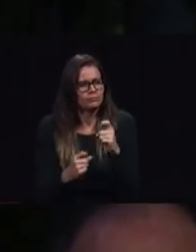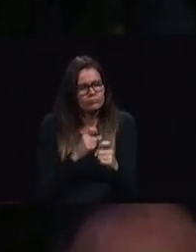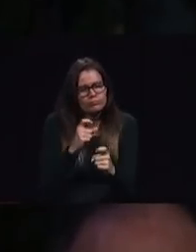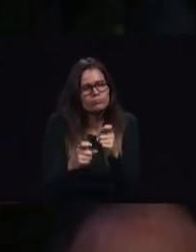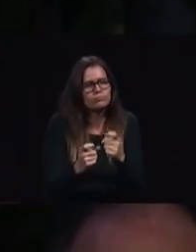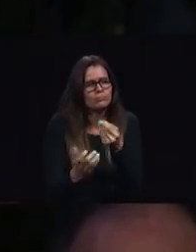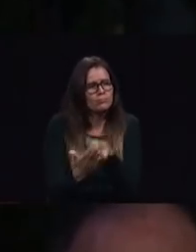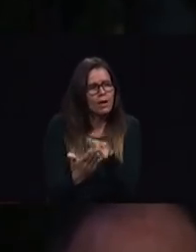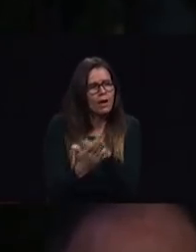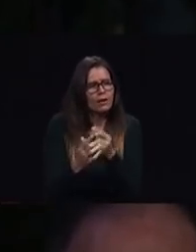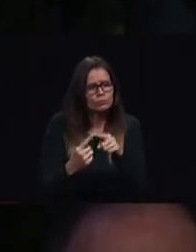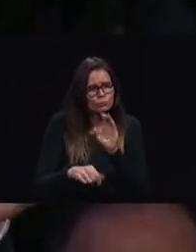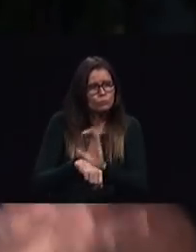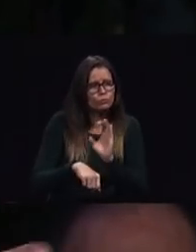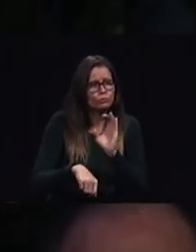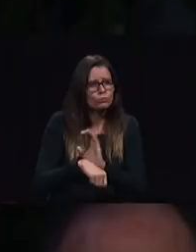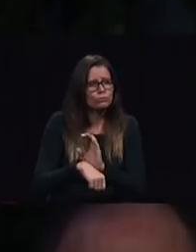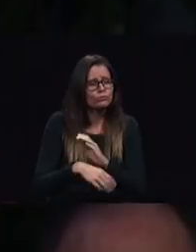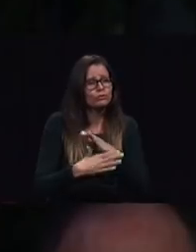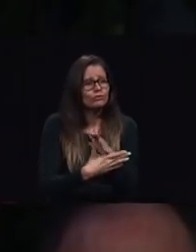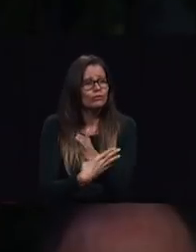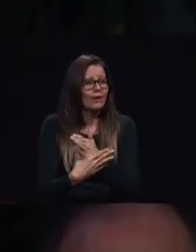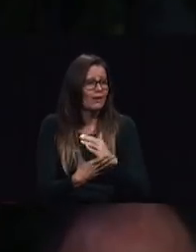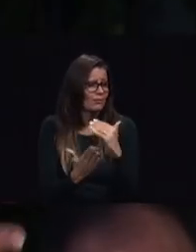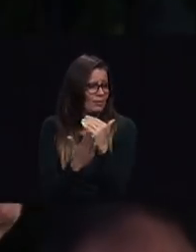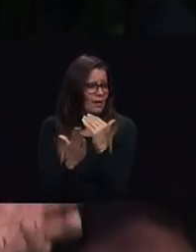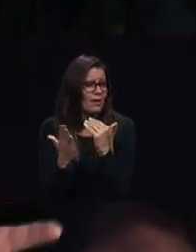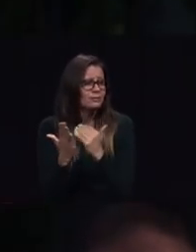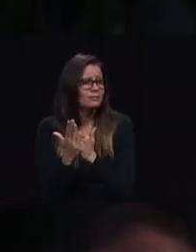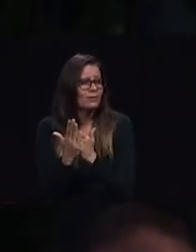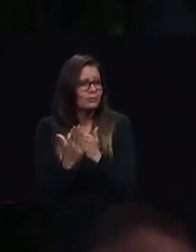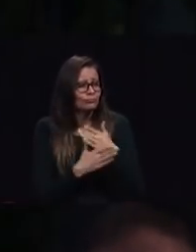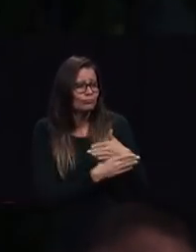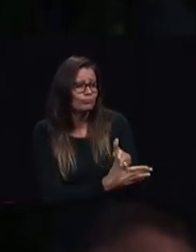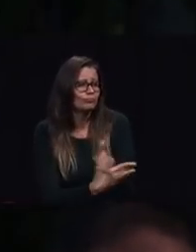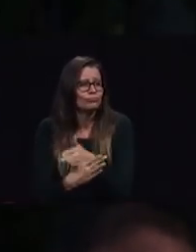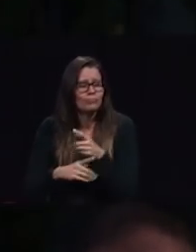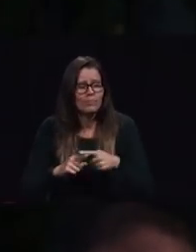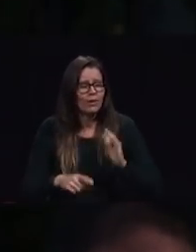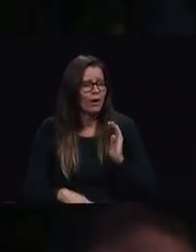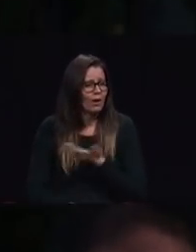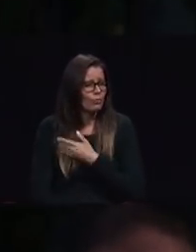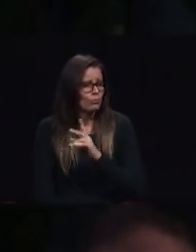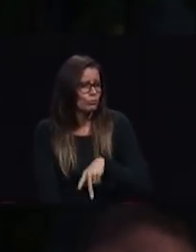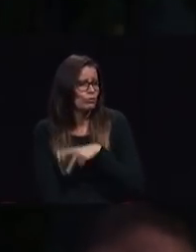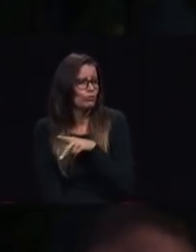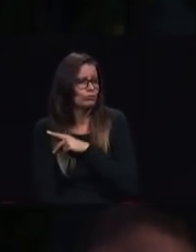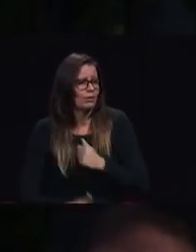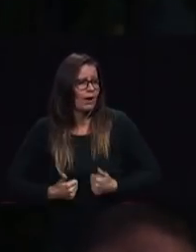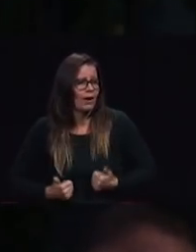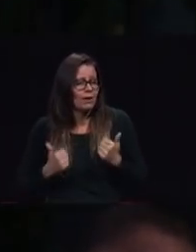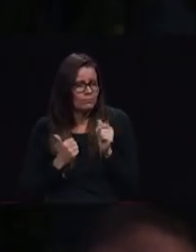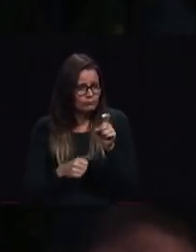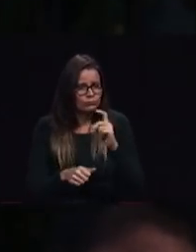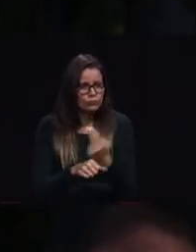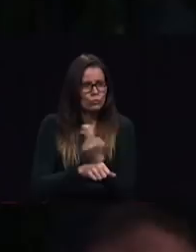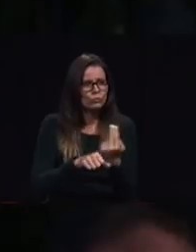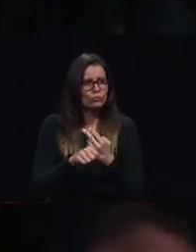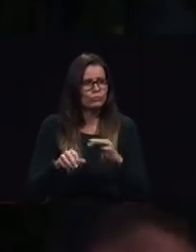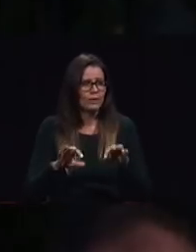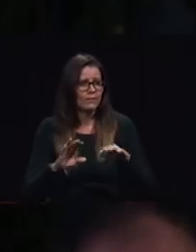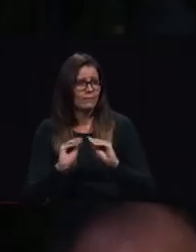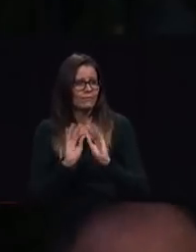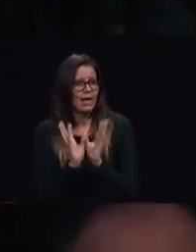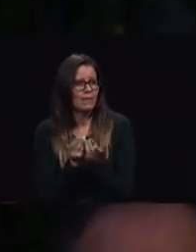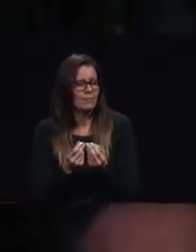supernatural lessons in our own personal lives let's champion well-ordered biblical families a